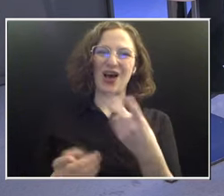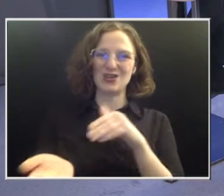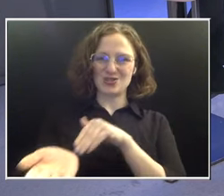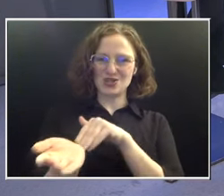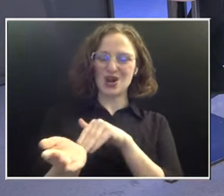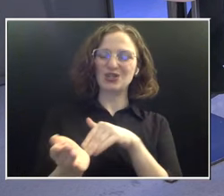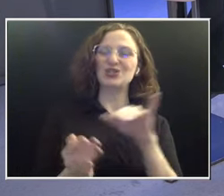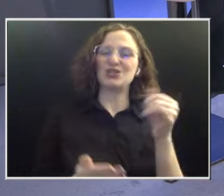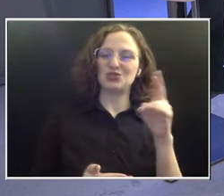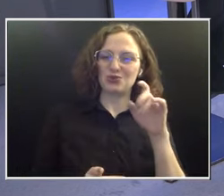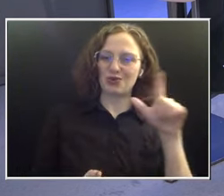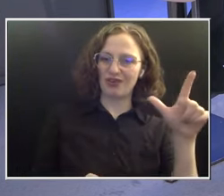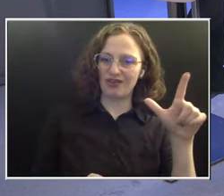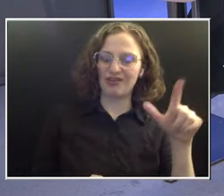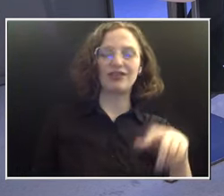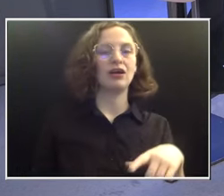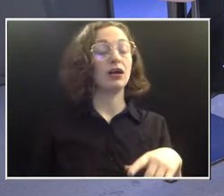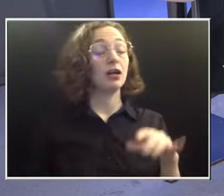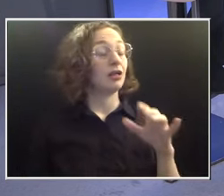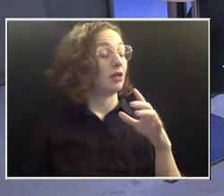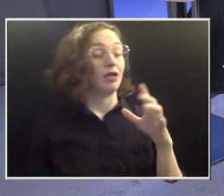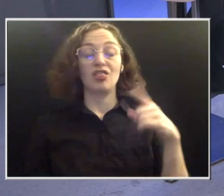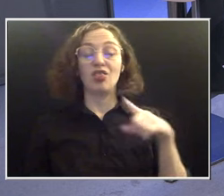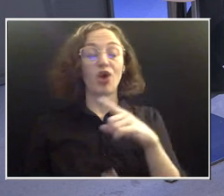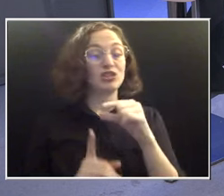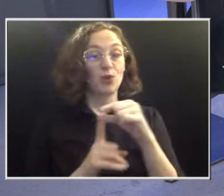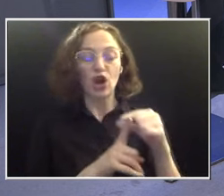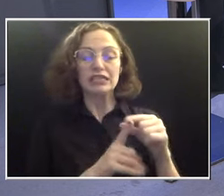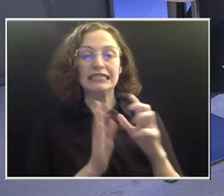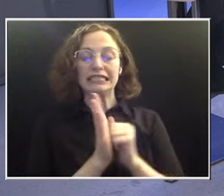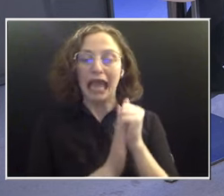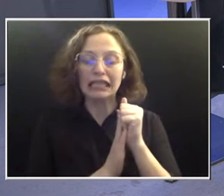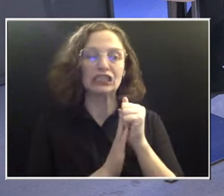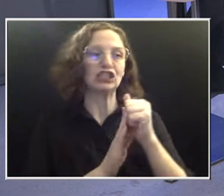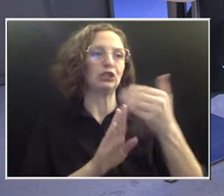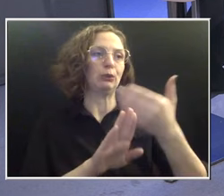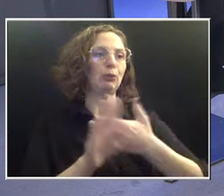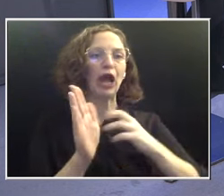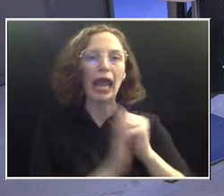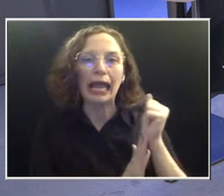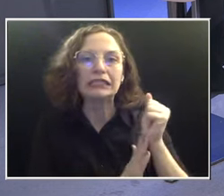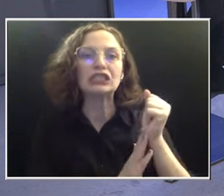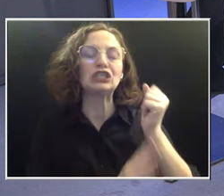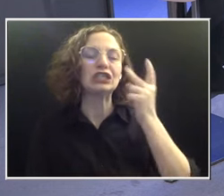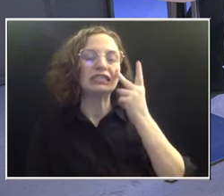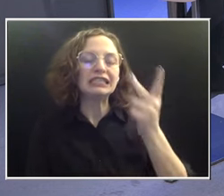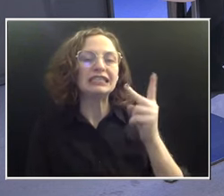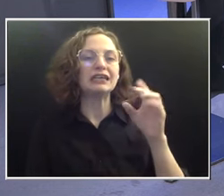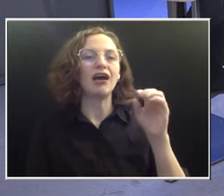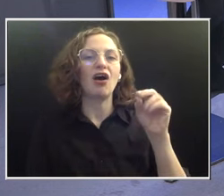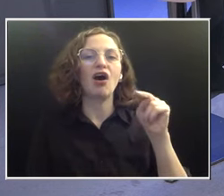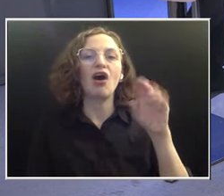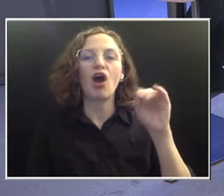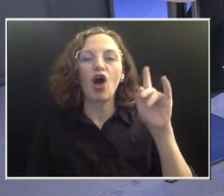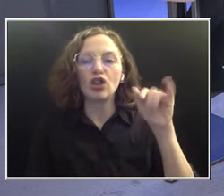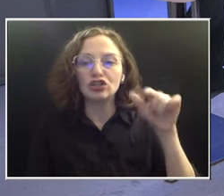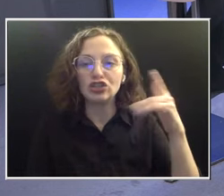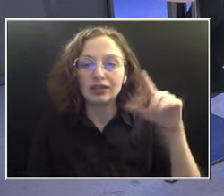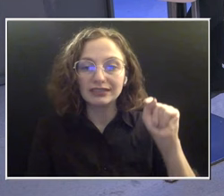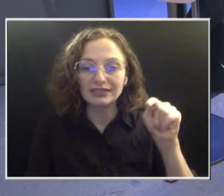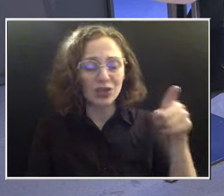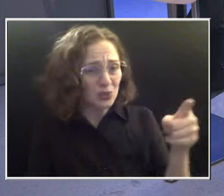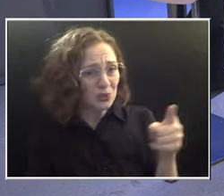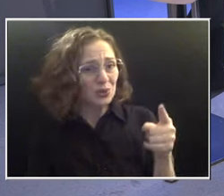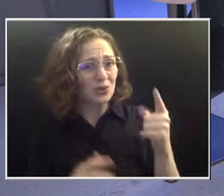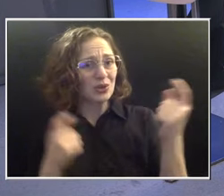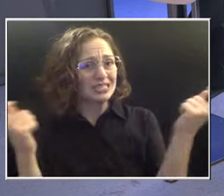Cancer. Pre-cancerous. Going to see an oncologist. You're 29 years old. You celebrated your 30th birthday throughout all of this, right? Tell us a little bit